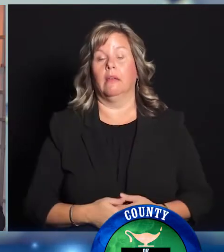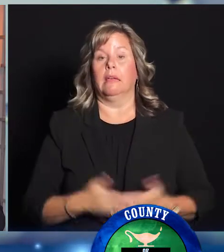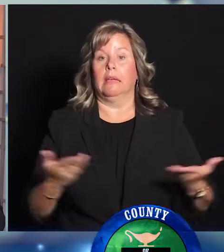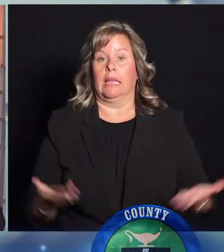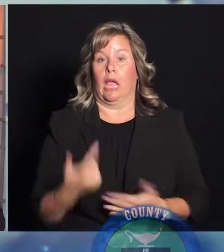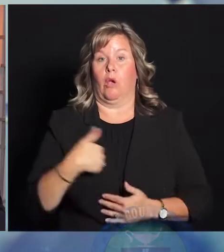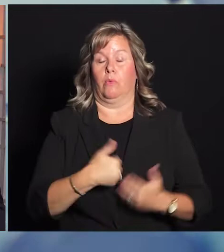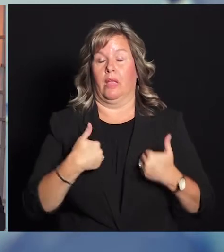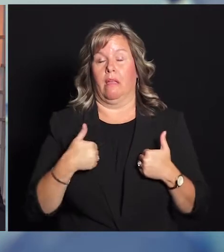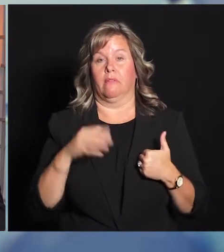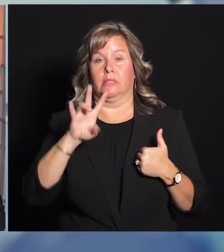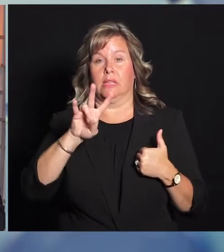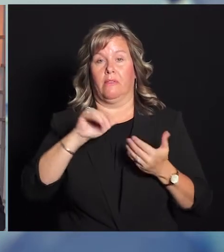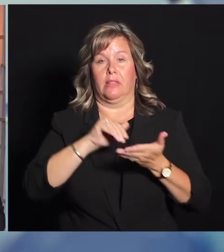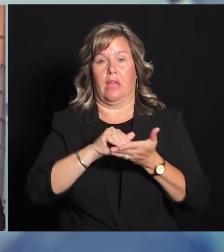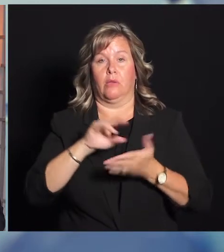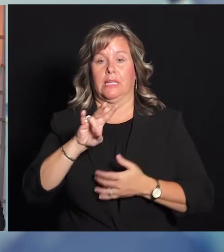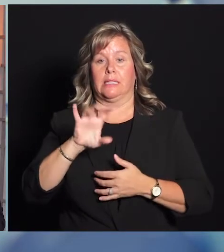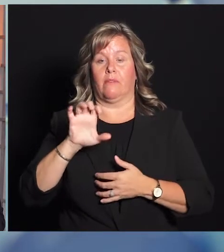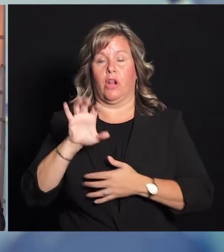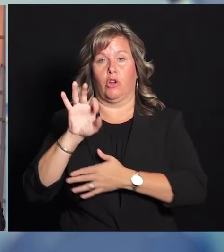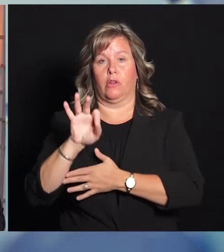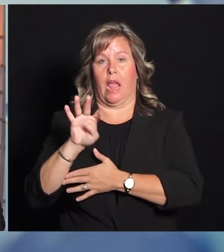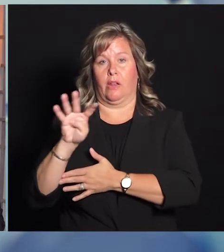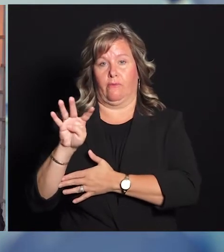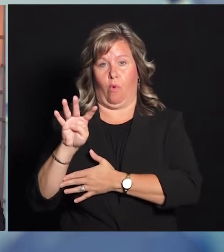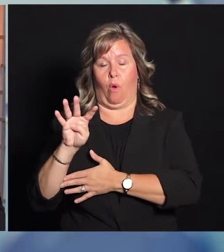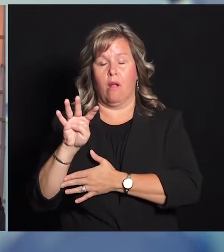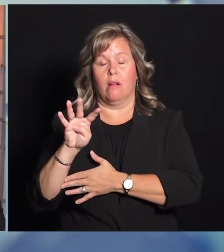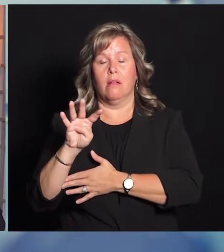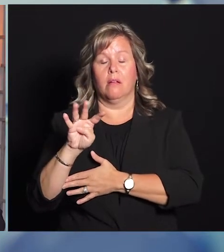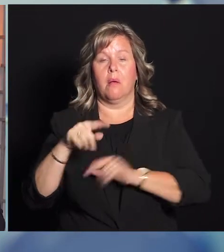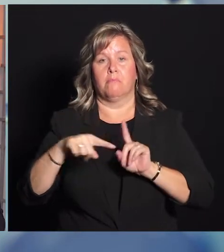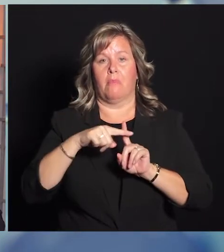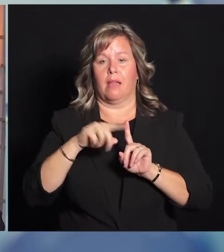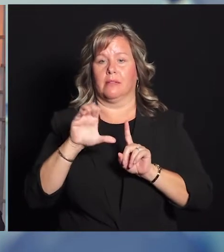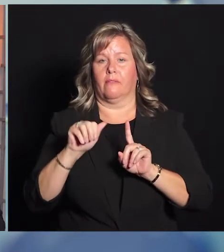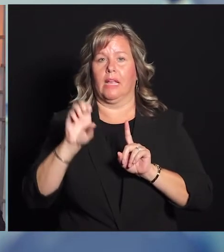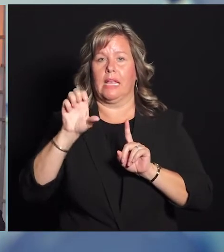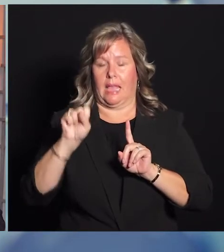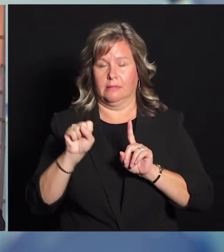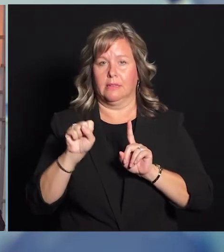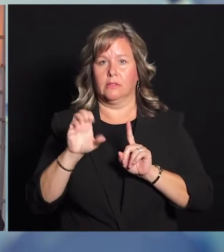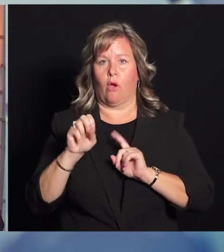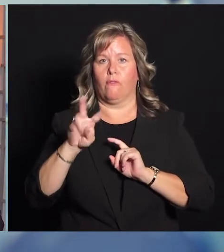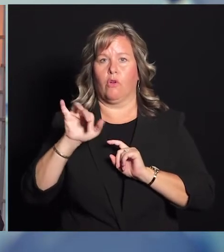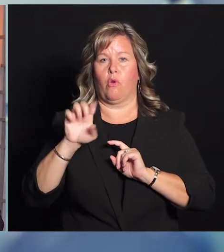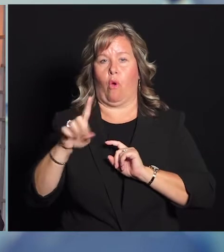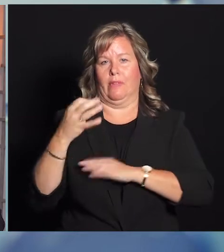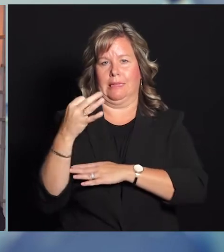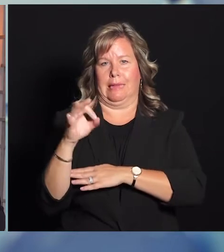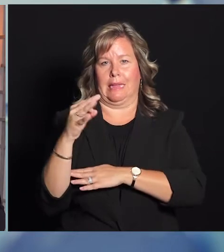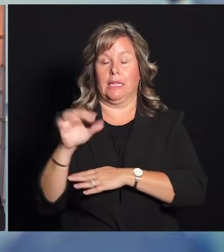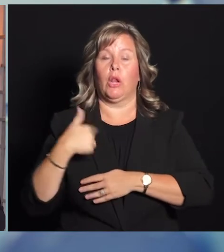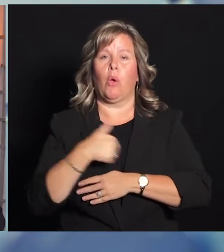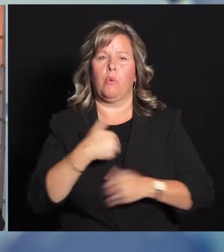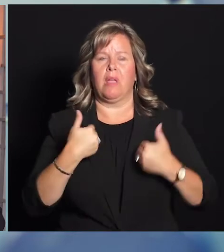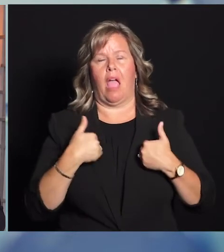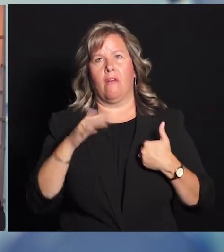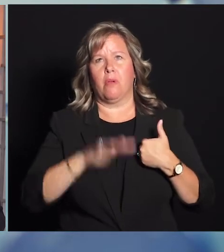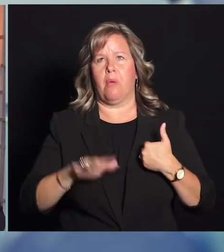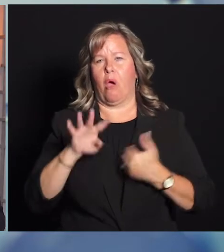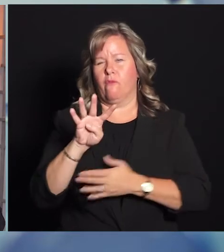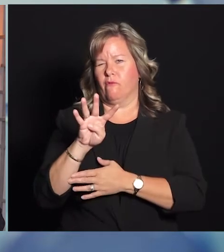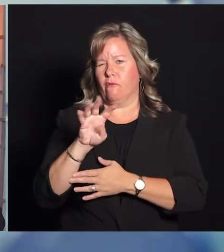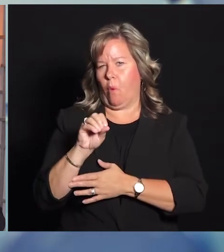County as of today we've seen 7,794 diagnosed positive cases of COVID-19. We've